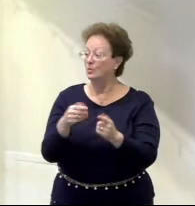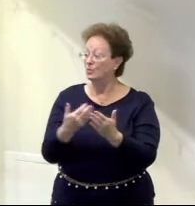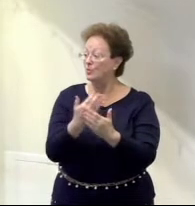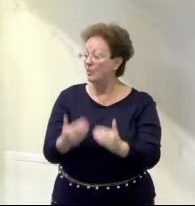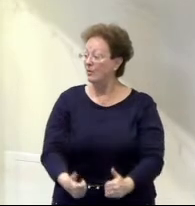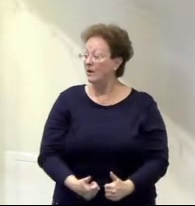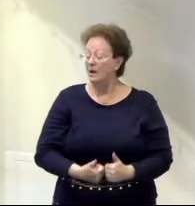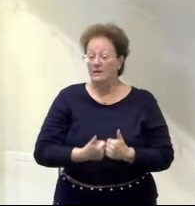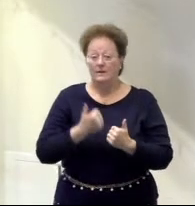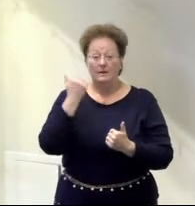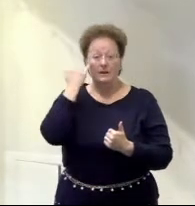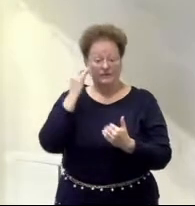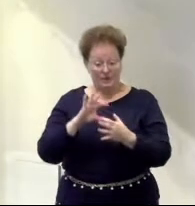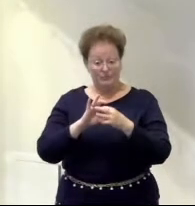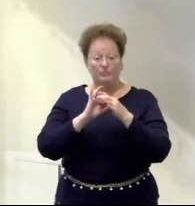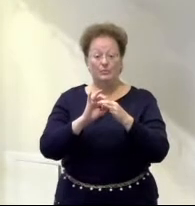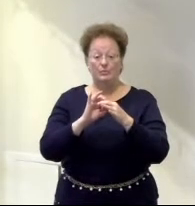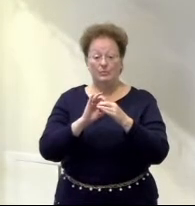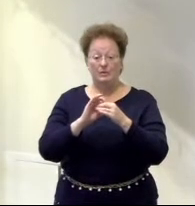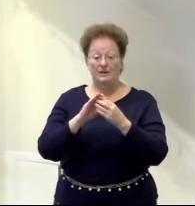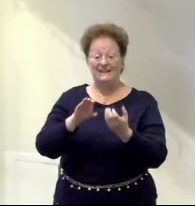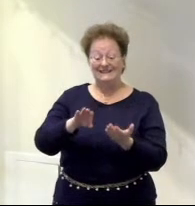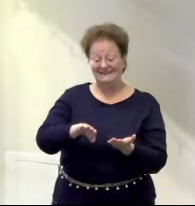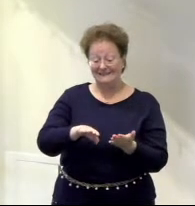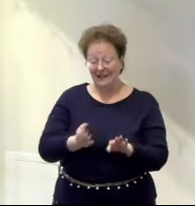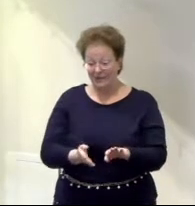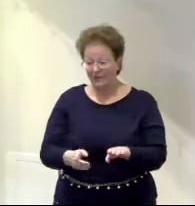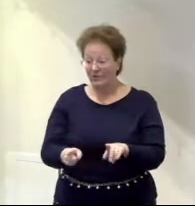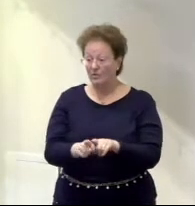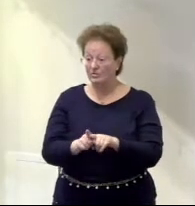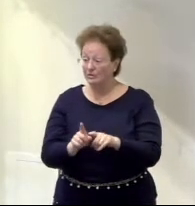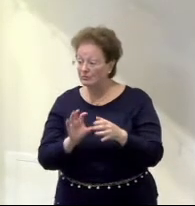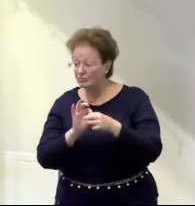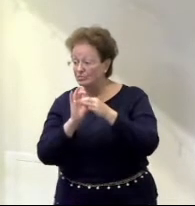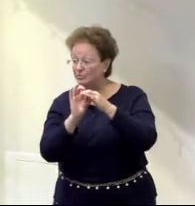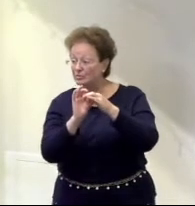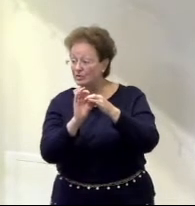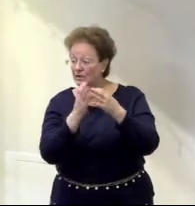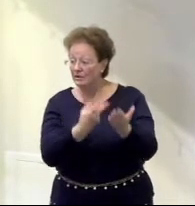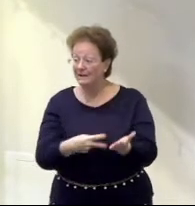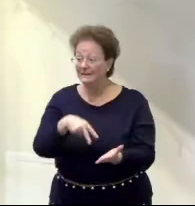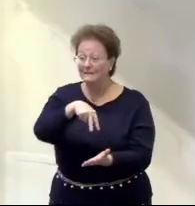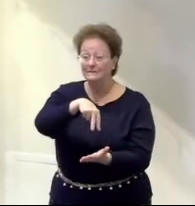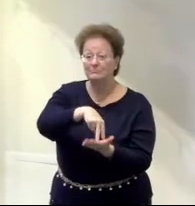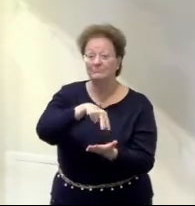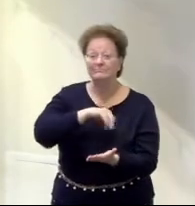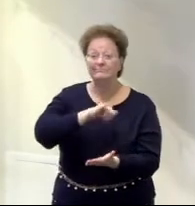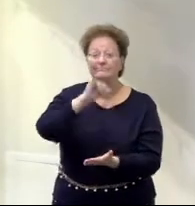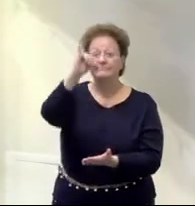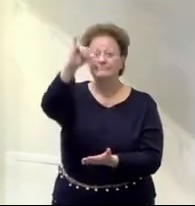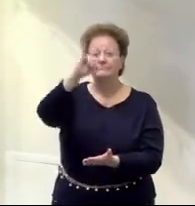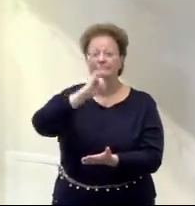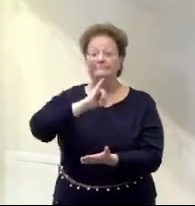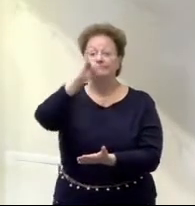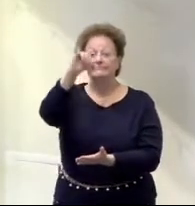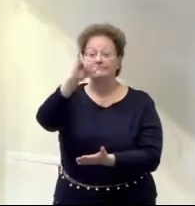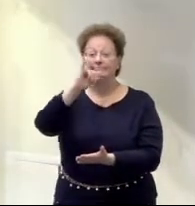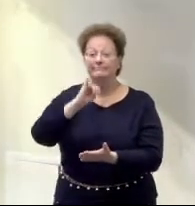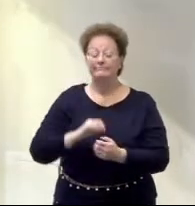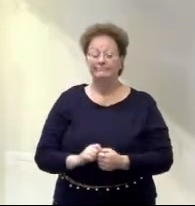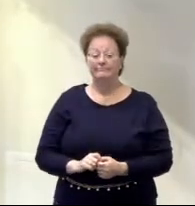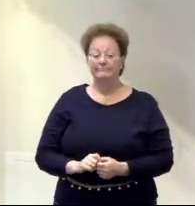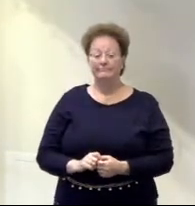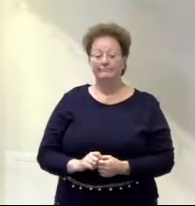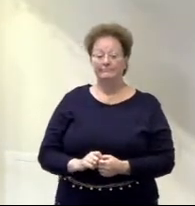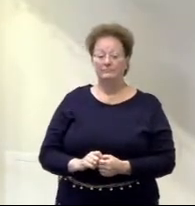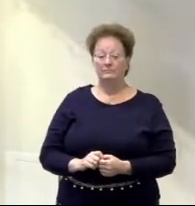For if we've been united with him in a death like his, we'll certainly be united with him in a resurrection like his. So it's not just Jesus who experienced